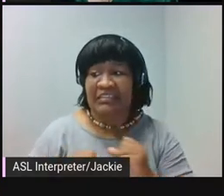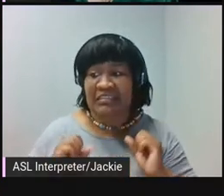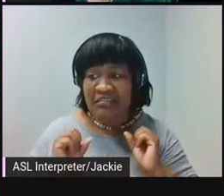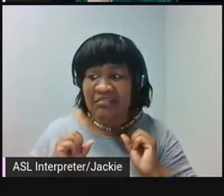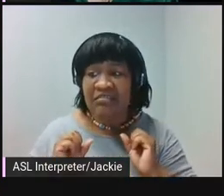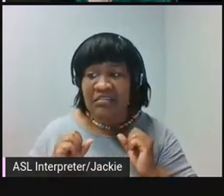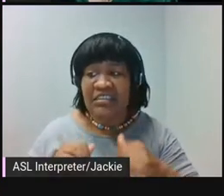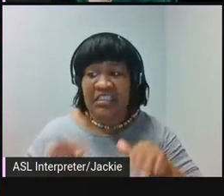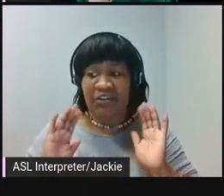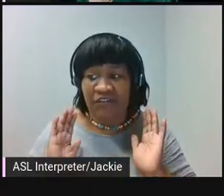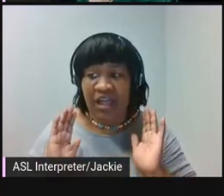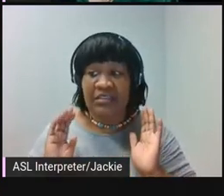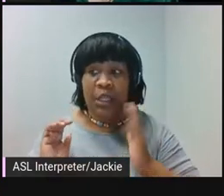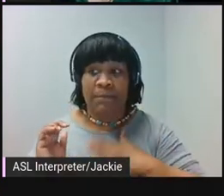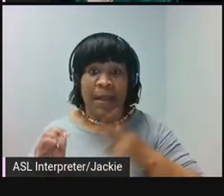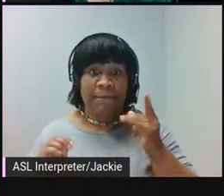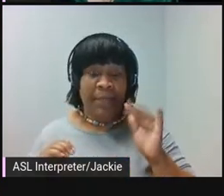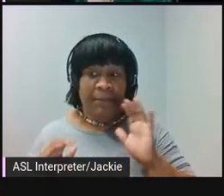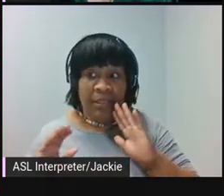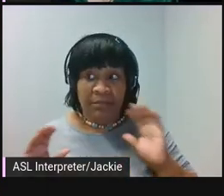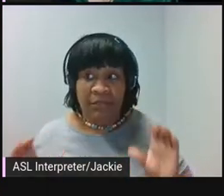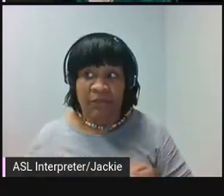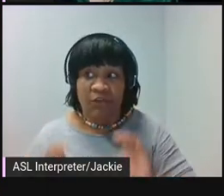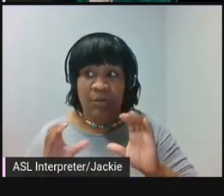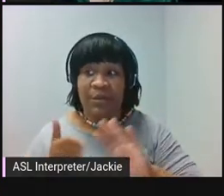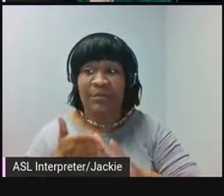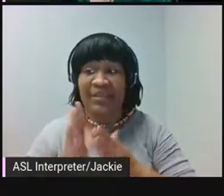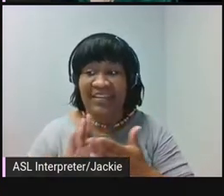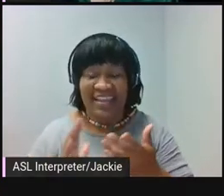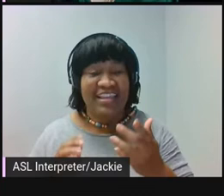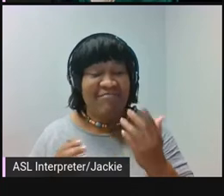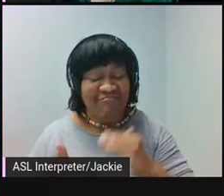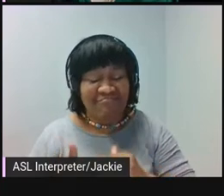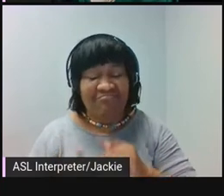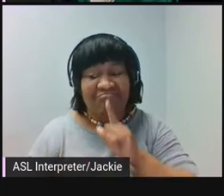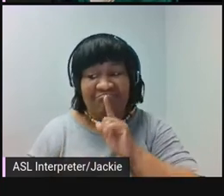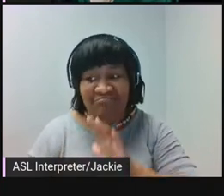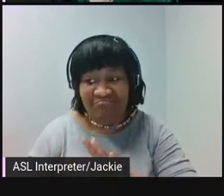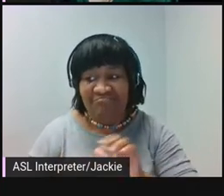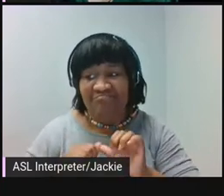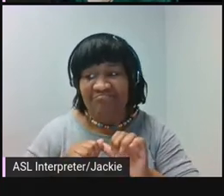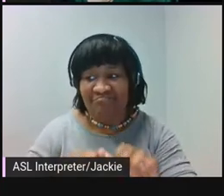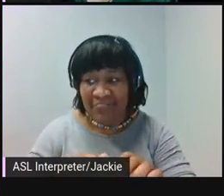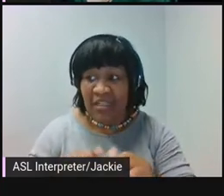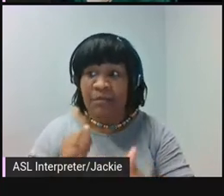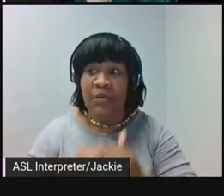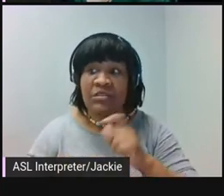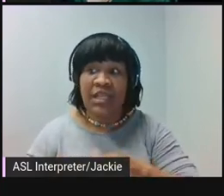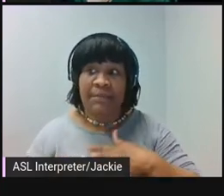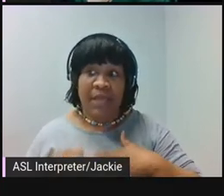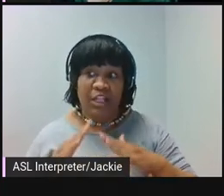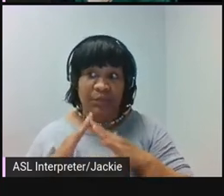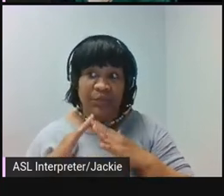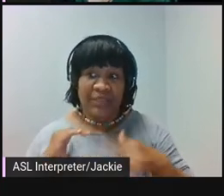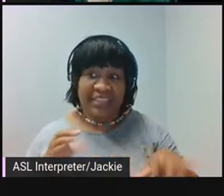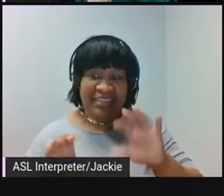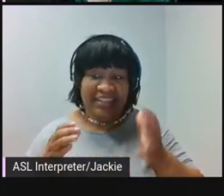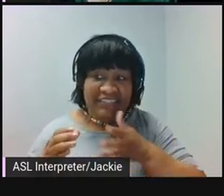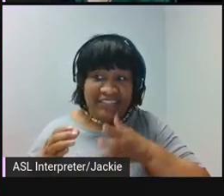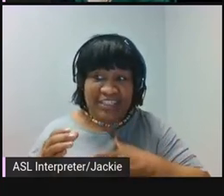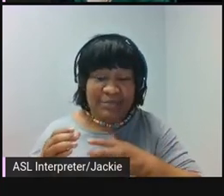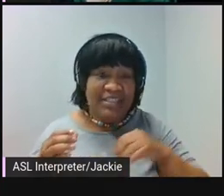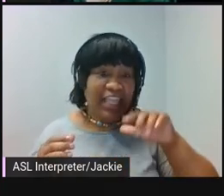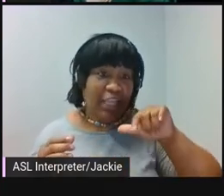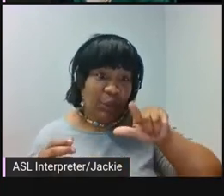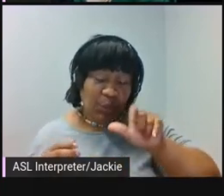In a sense, my public performative rituals became acts of reclamation as well, since generally, I and my community of femmes and queer